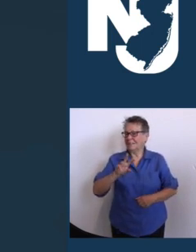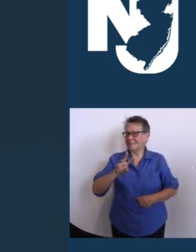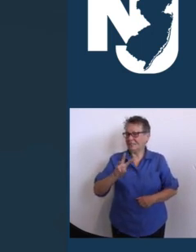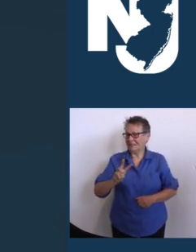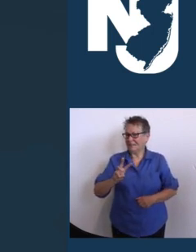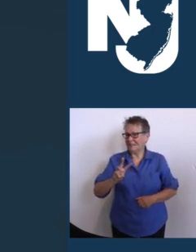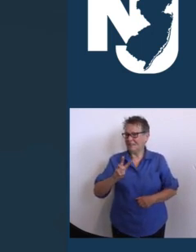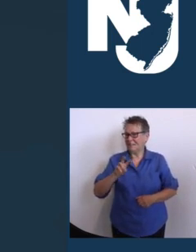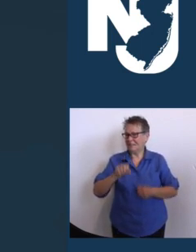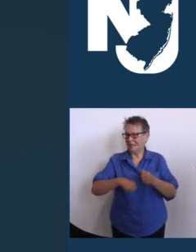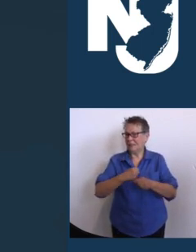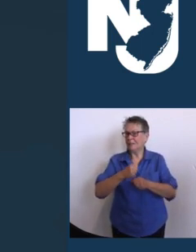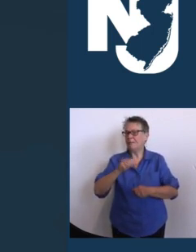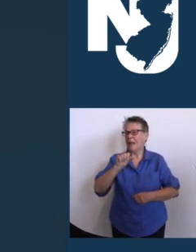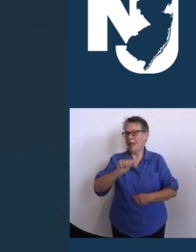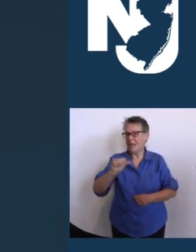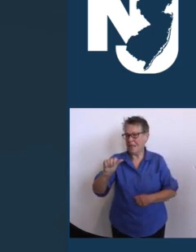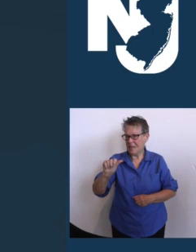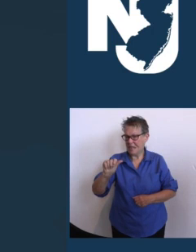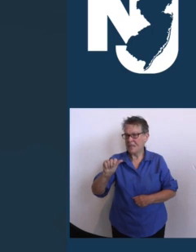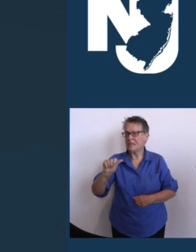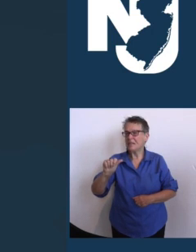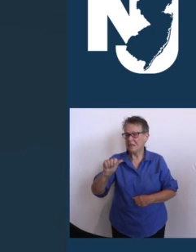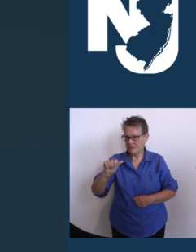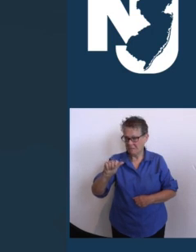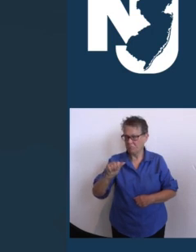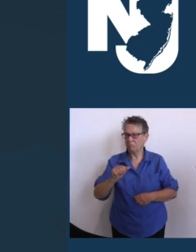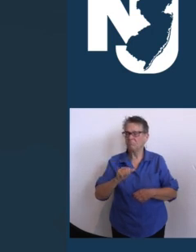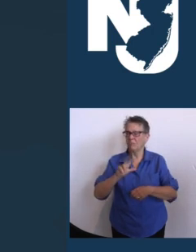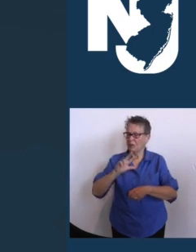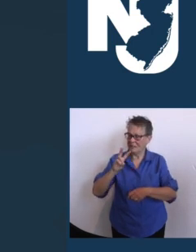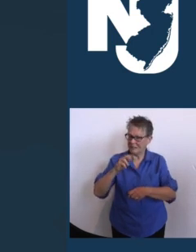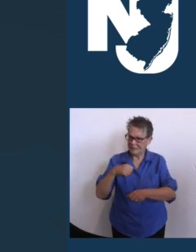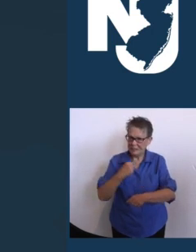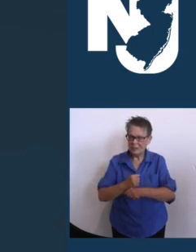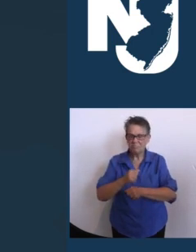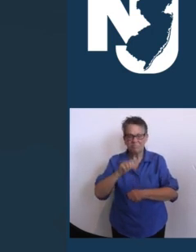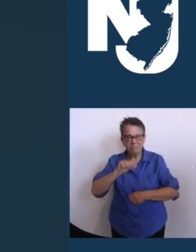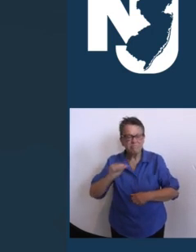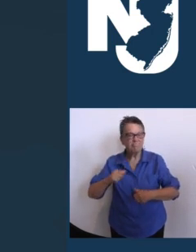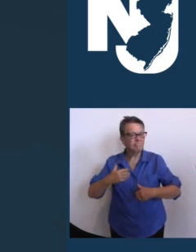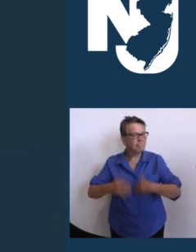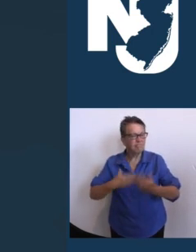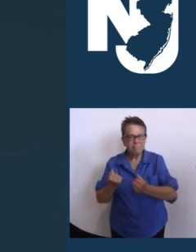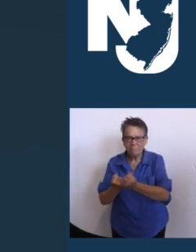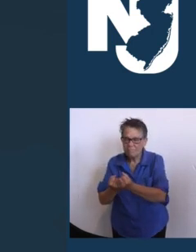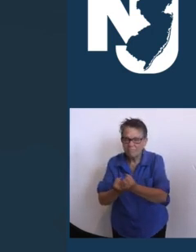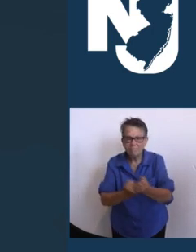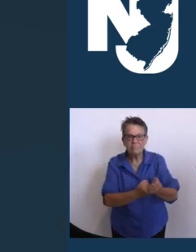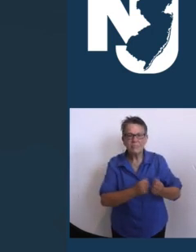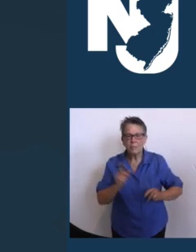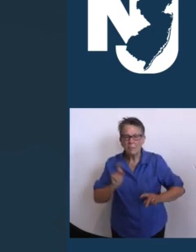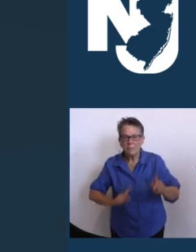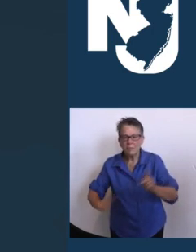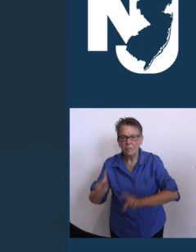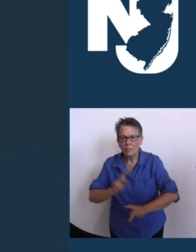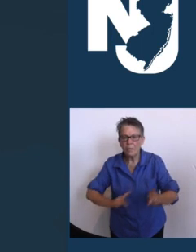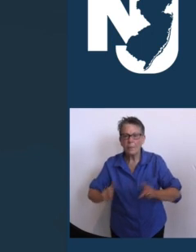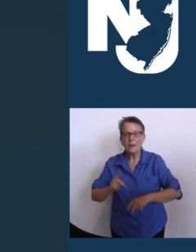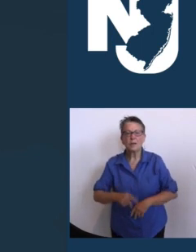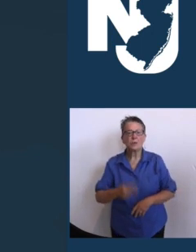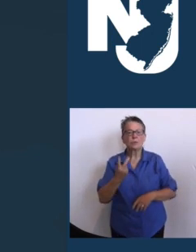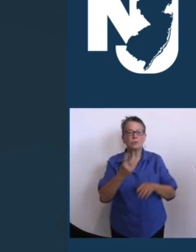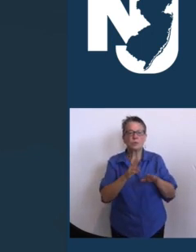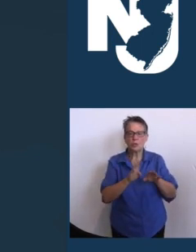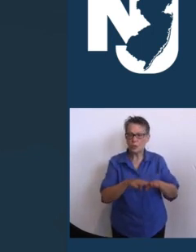He left behind his children, Ryan and Lindsay, his two grandchildren, Avery and Madeline, his fiancee,